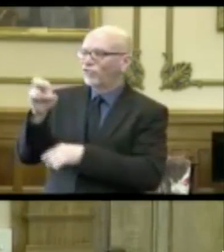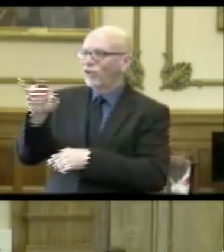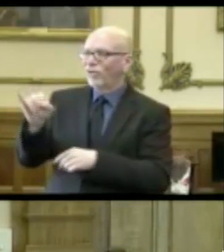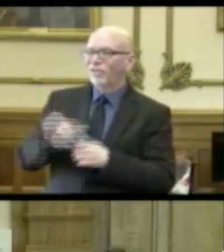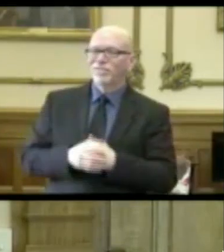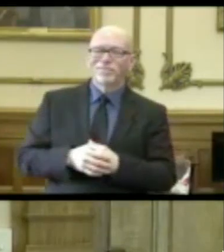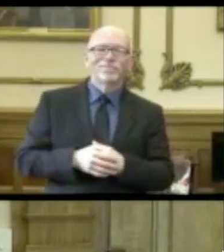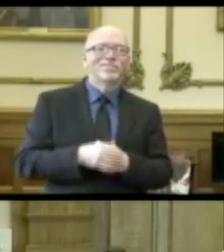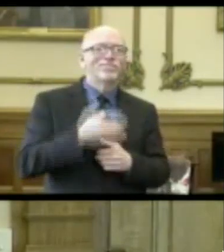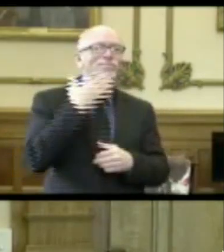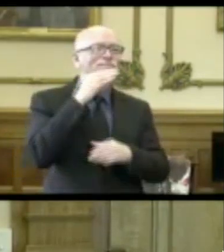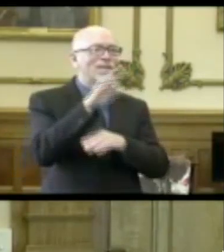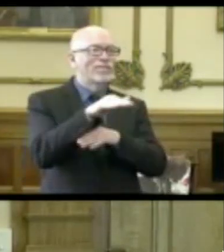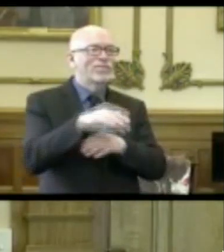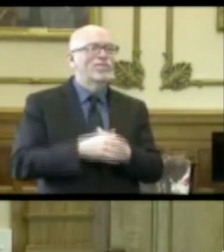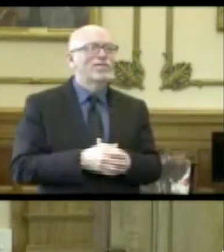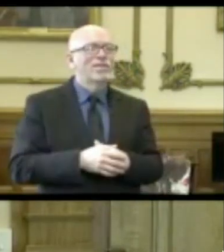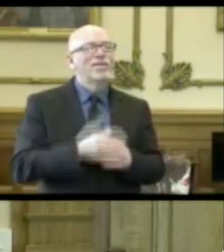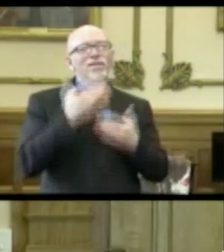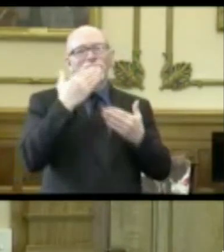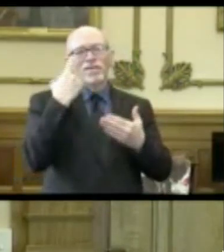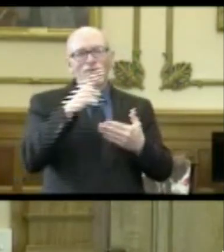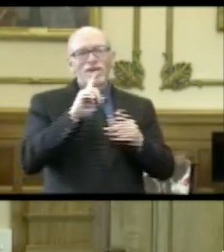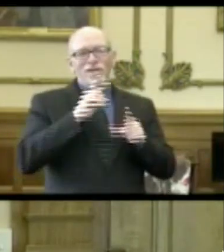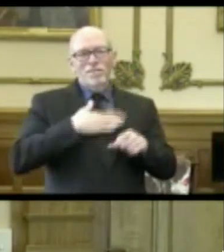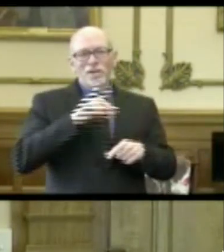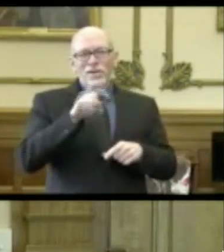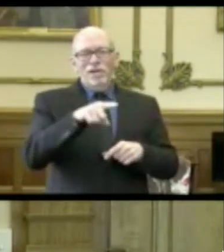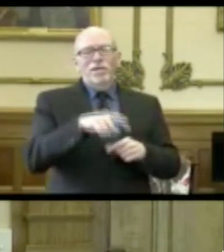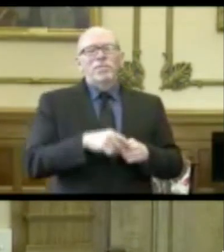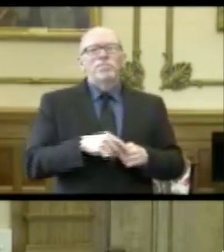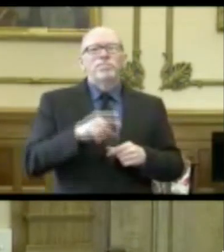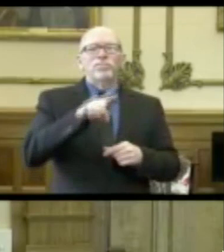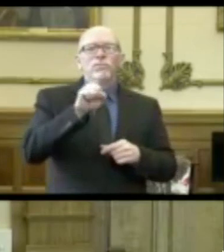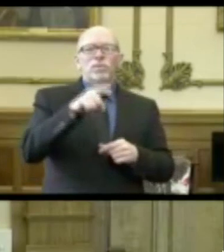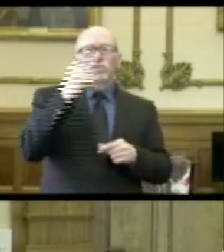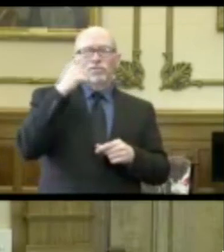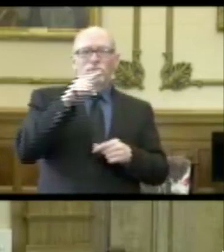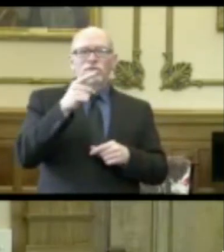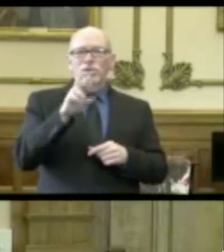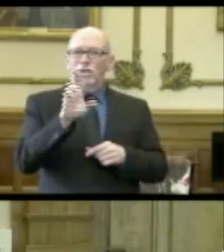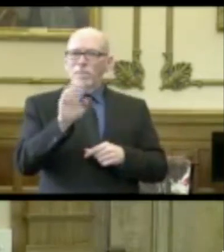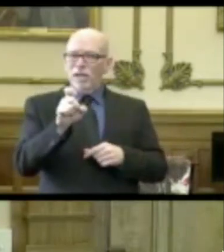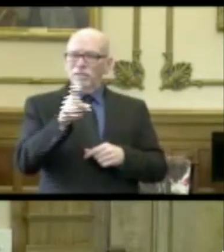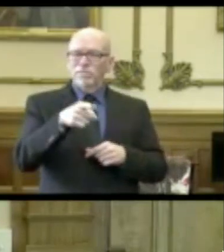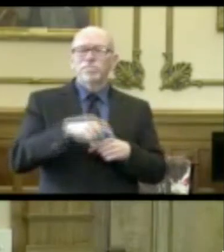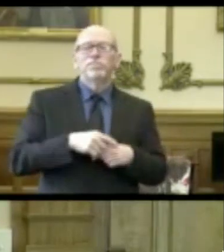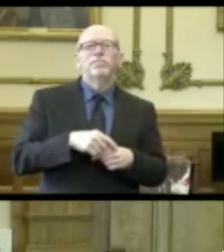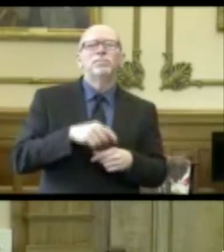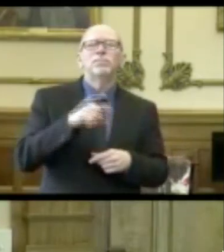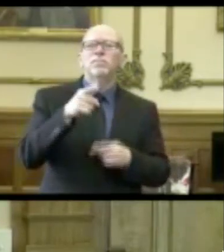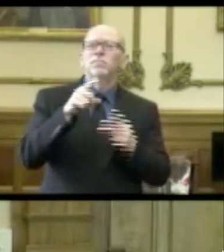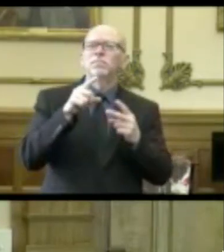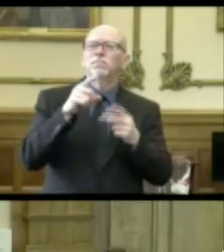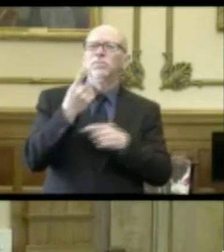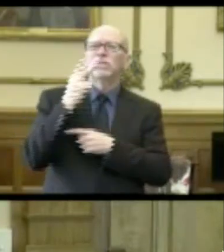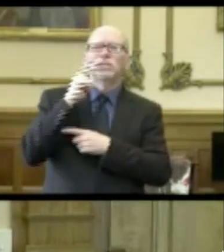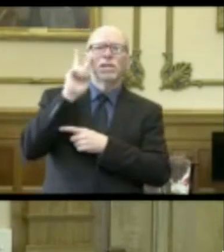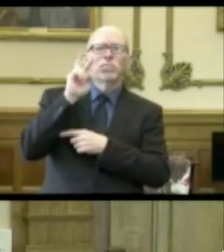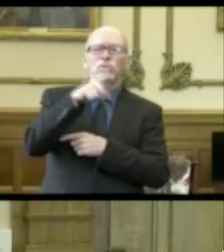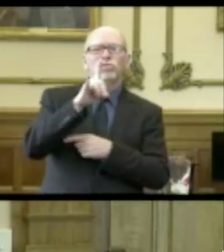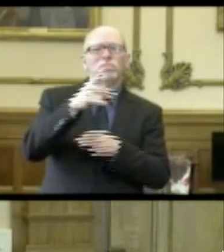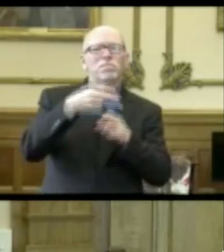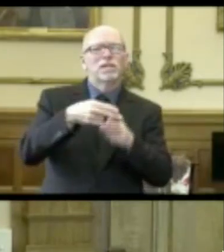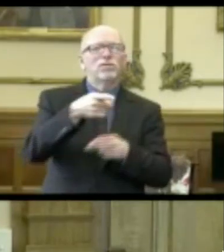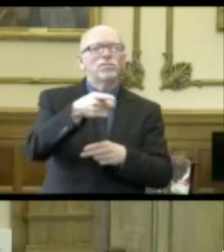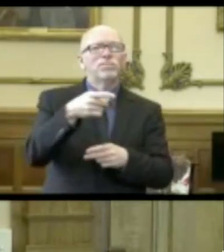Sherry. Good afternoon. Thank you for taking the question. This is a question for Dr. Box. Dr. Box, a couple of days ago, you talked about